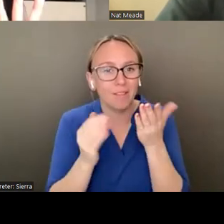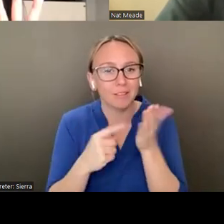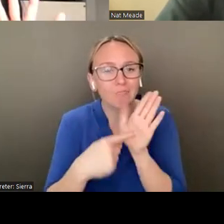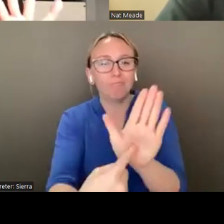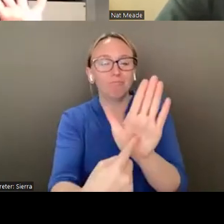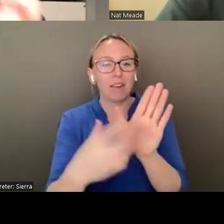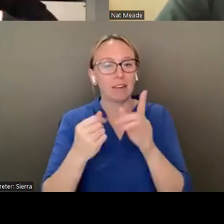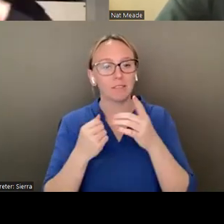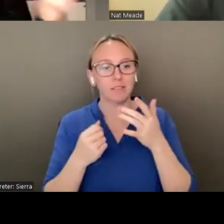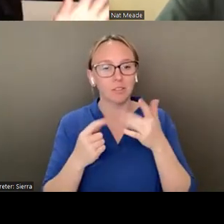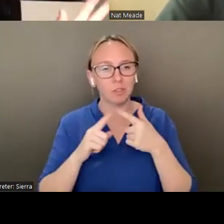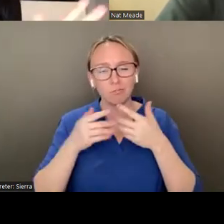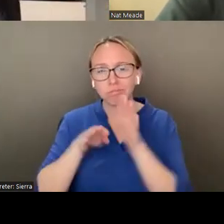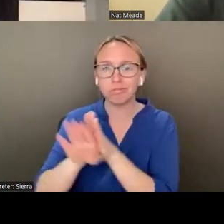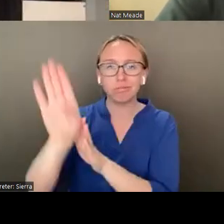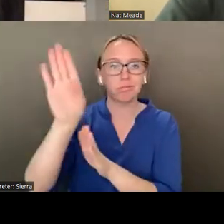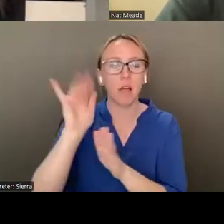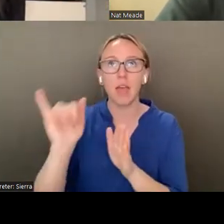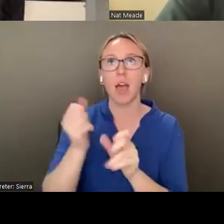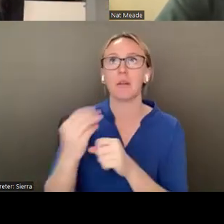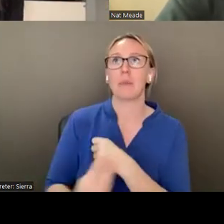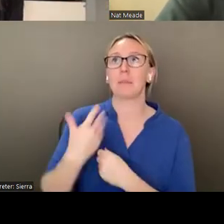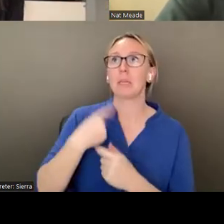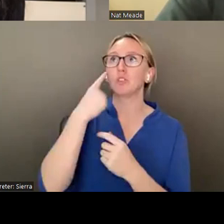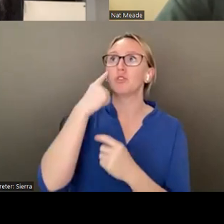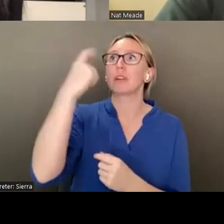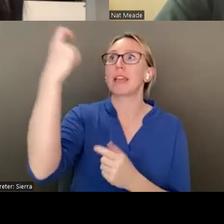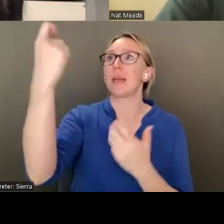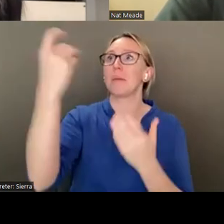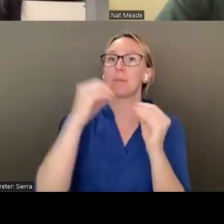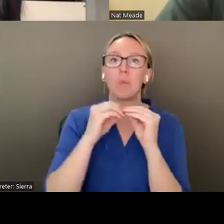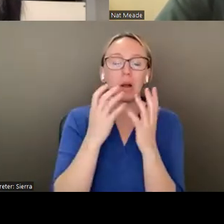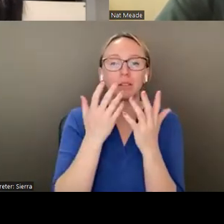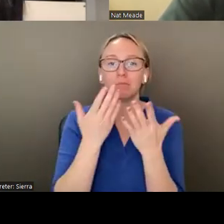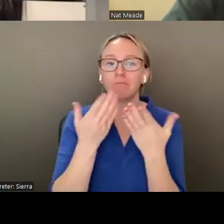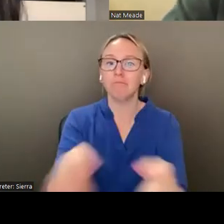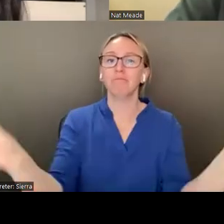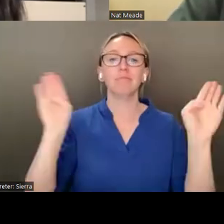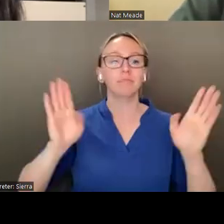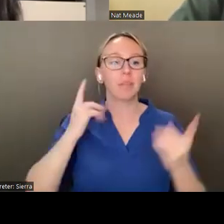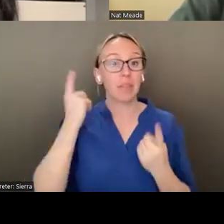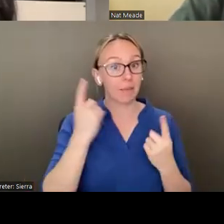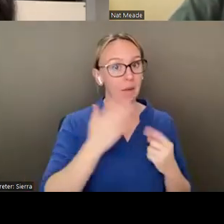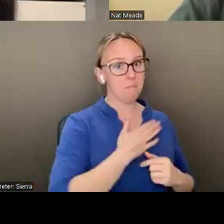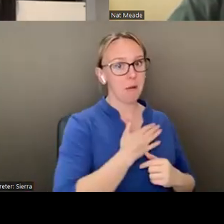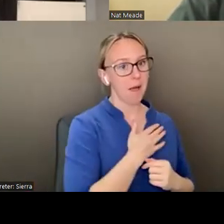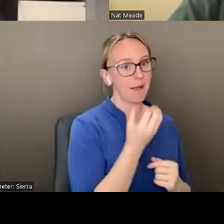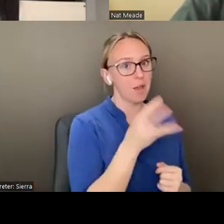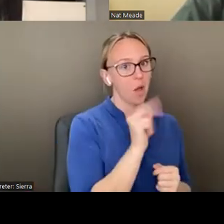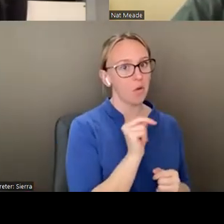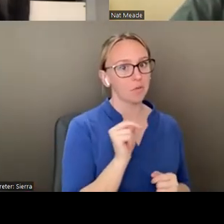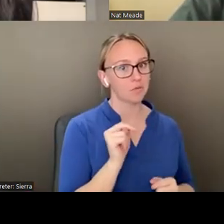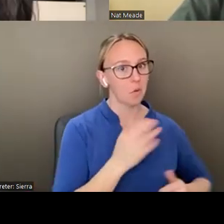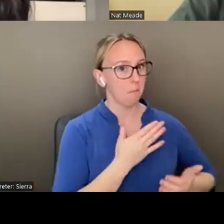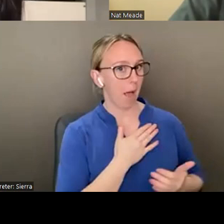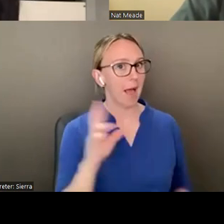dream in bigger ways than I could have ever imagined. So thinking about what my own residency would look like, uh,